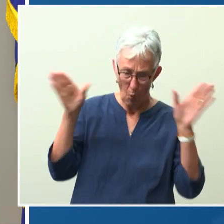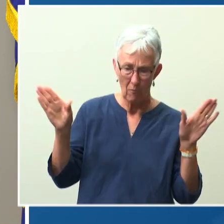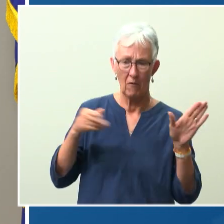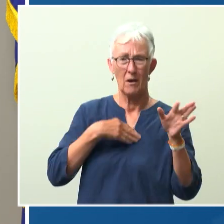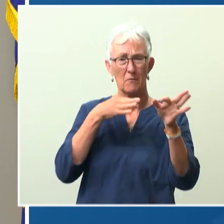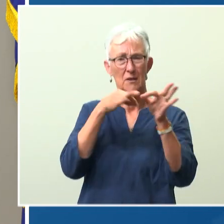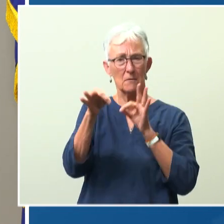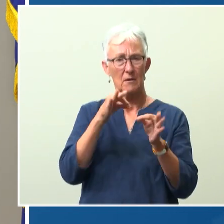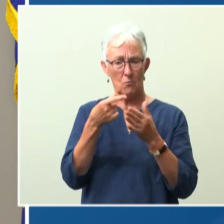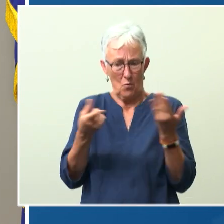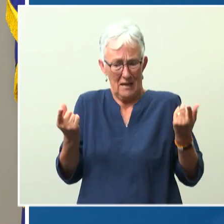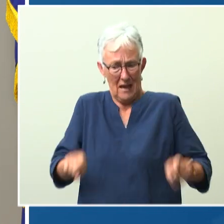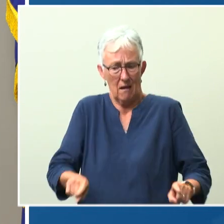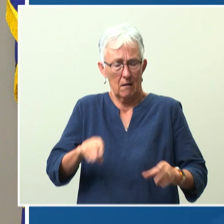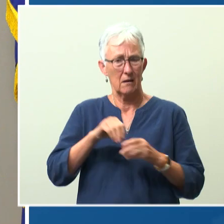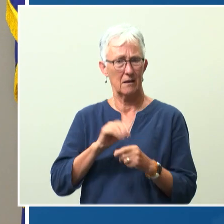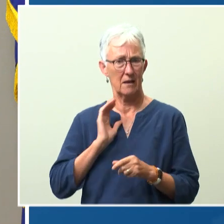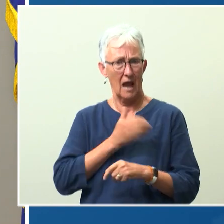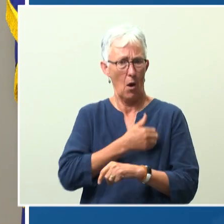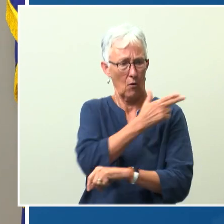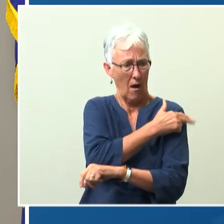and inside our hospital walls.